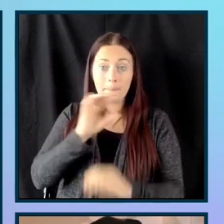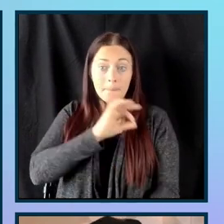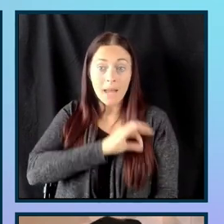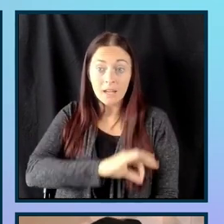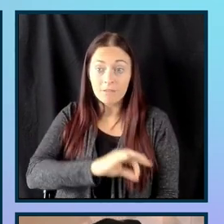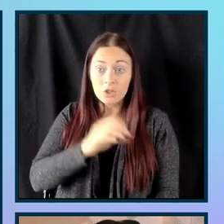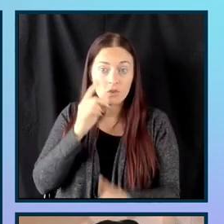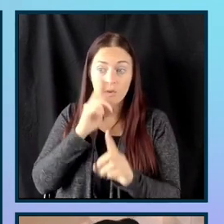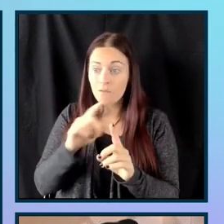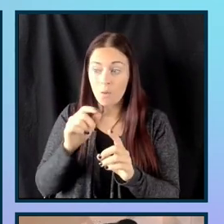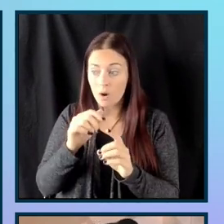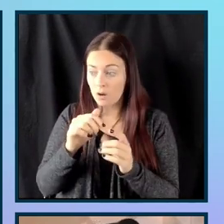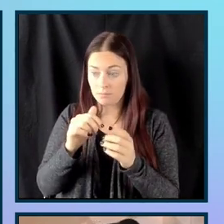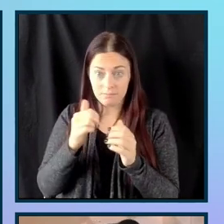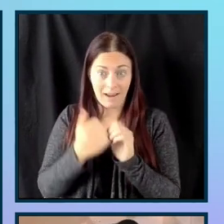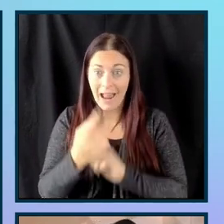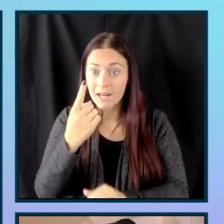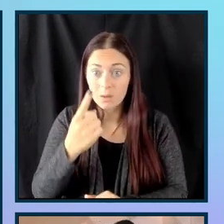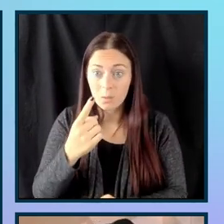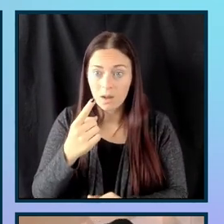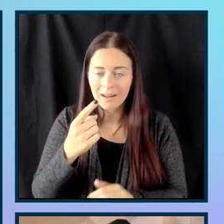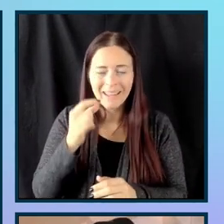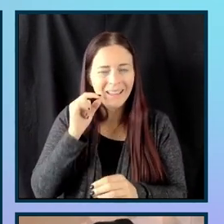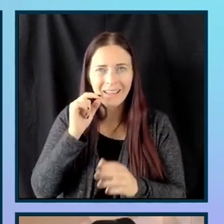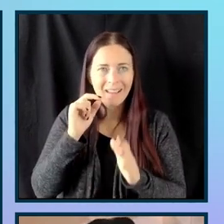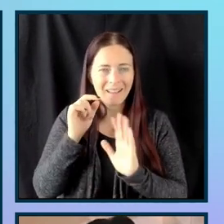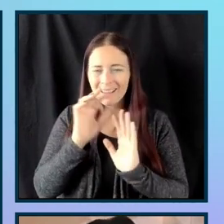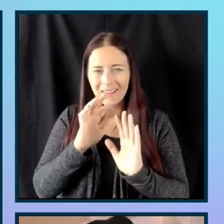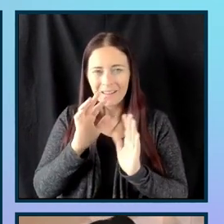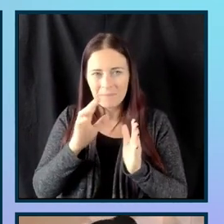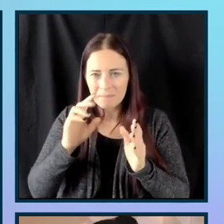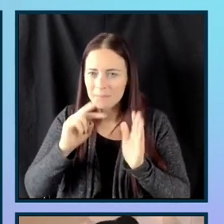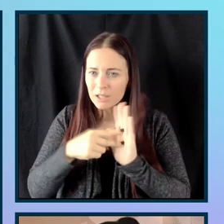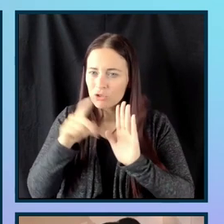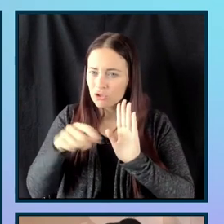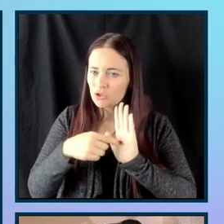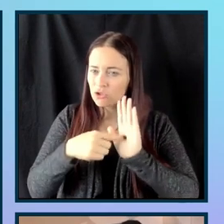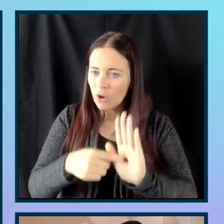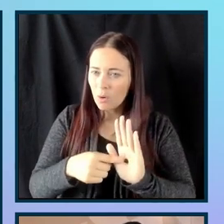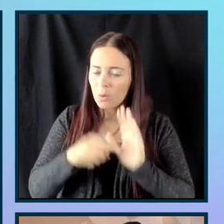to access it. So by hiding some content, you're actually making it inaccessible for some people.